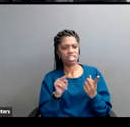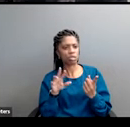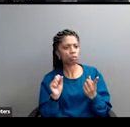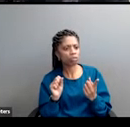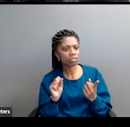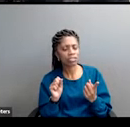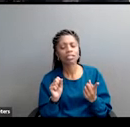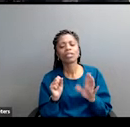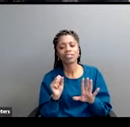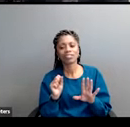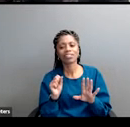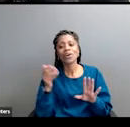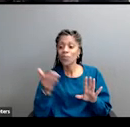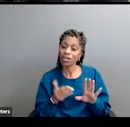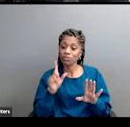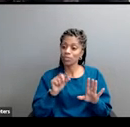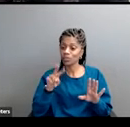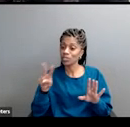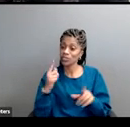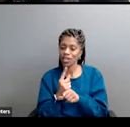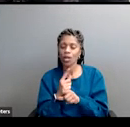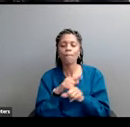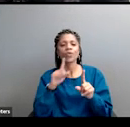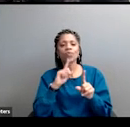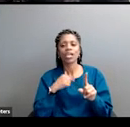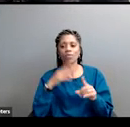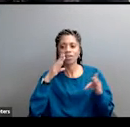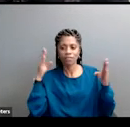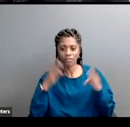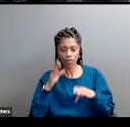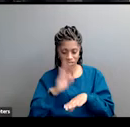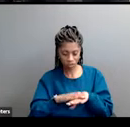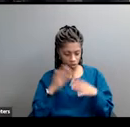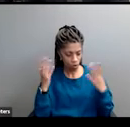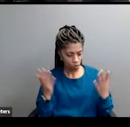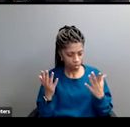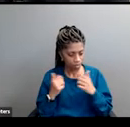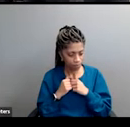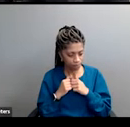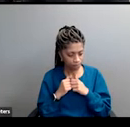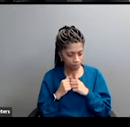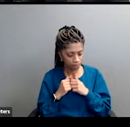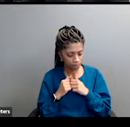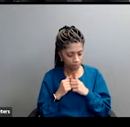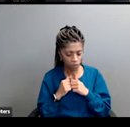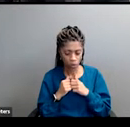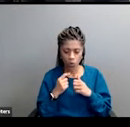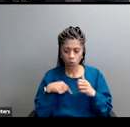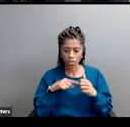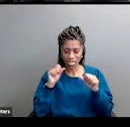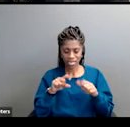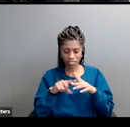but here's what i really want to focus on we can start to think about um